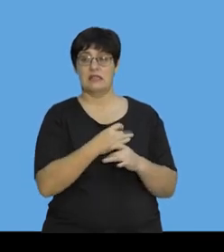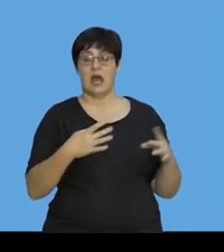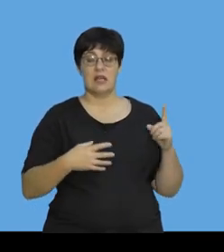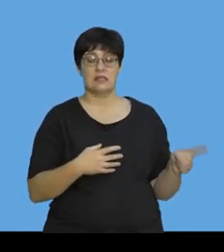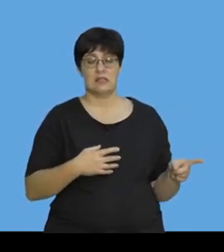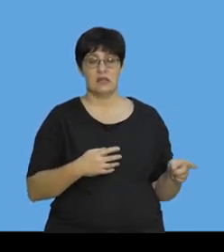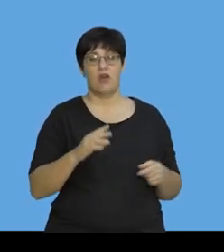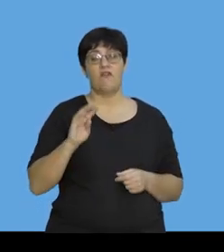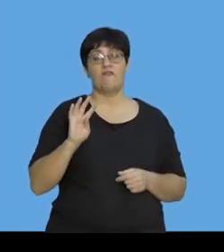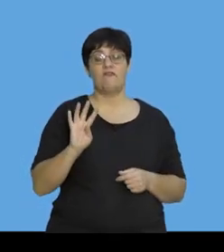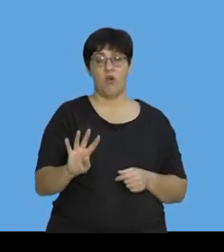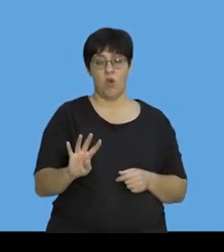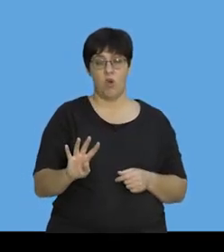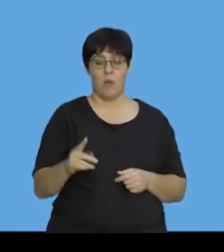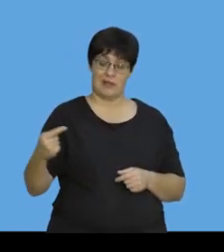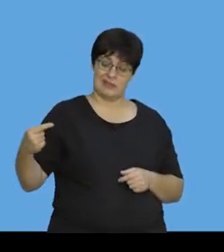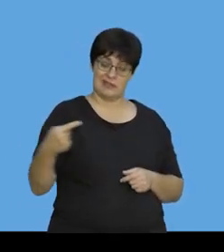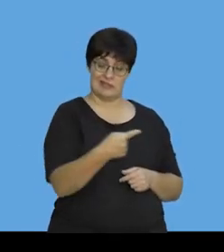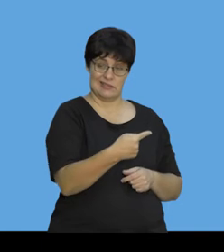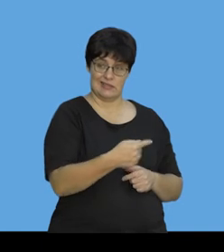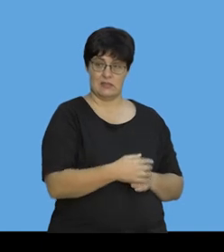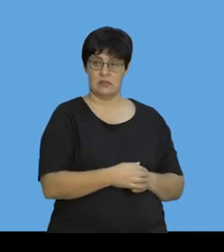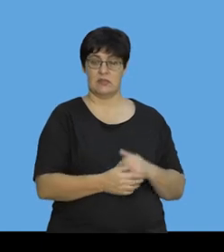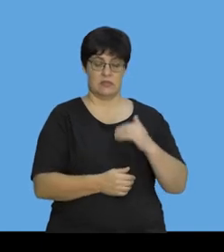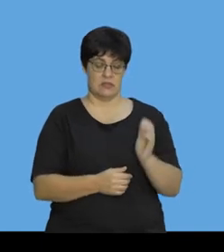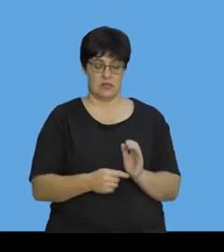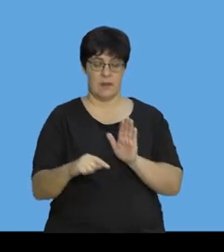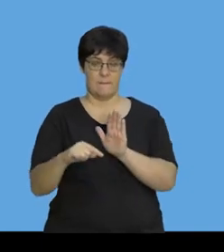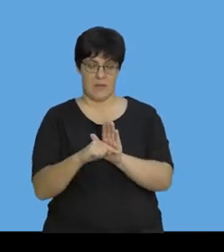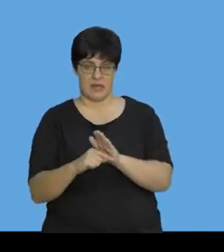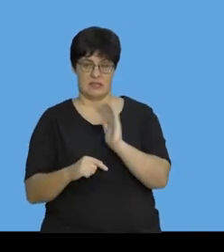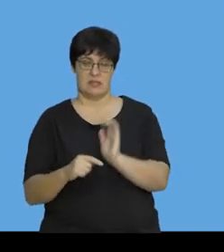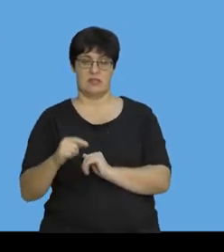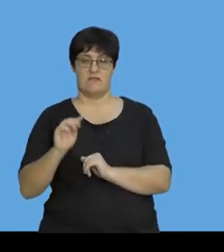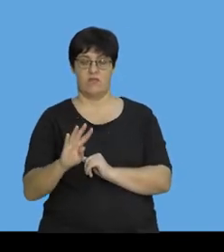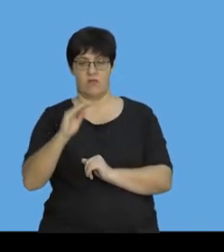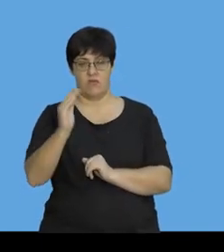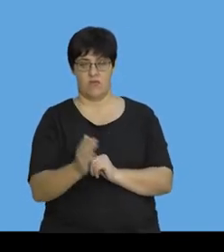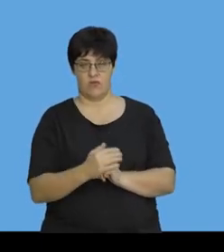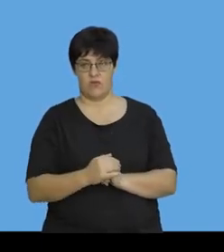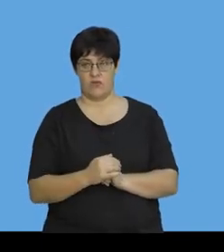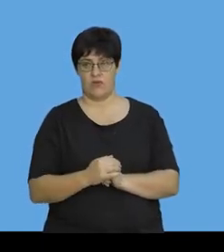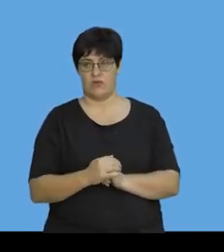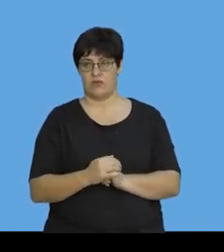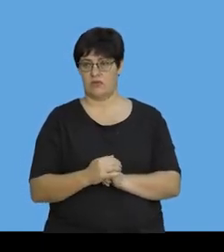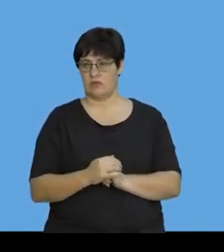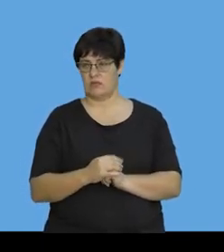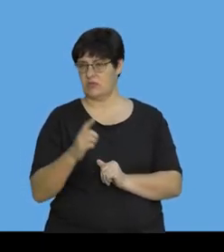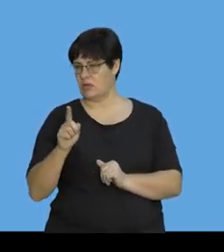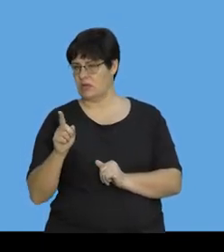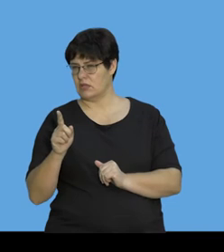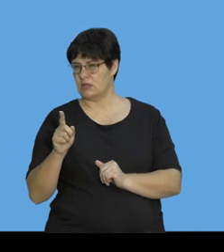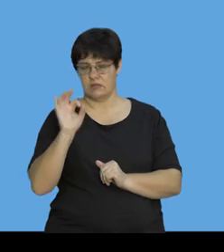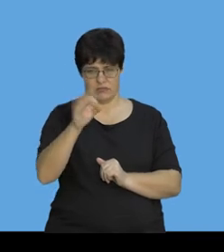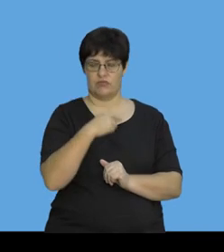initial velocity was 4, but it was in the opposite direction. So, it's minus 4. Let's just